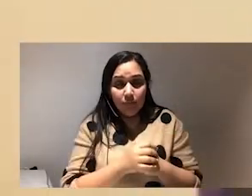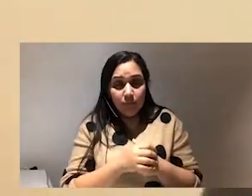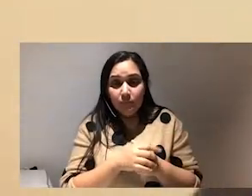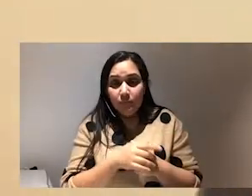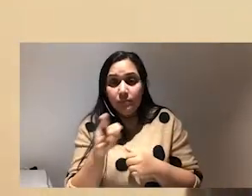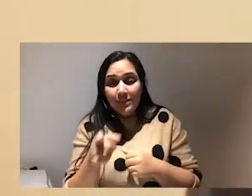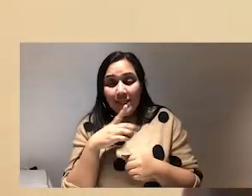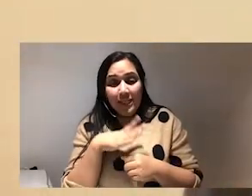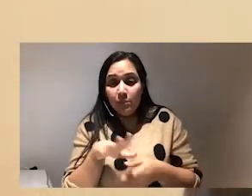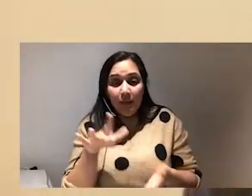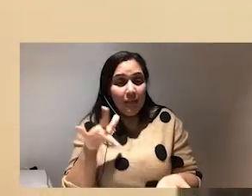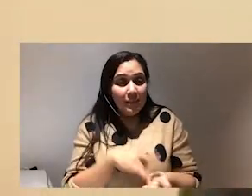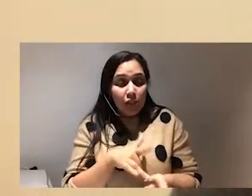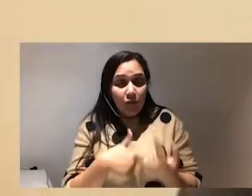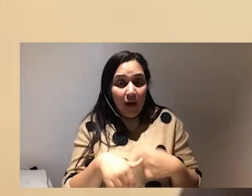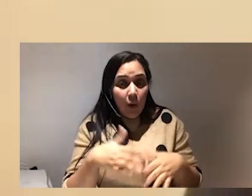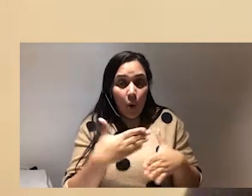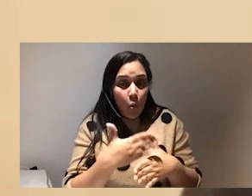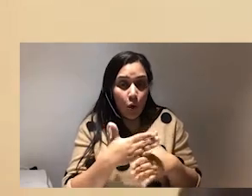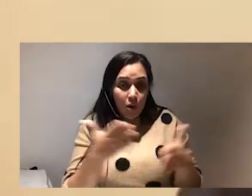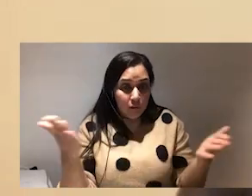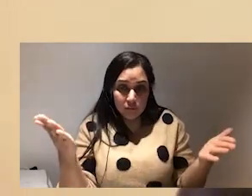center of our work i mean